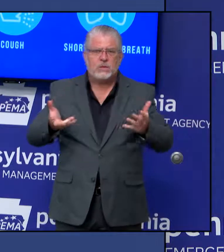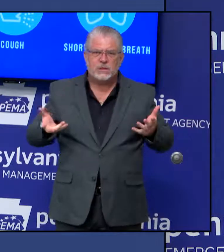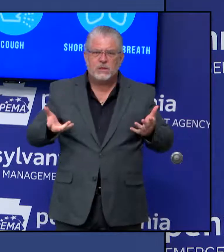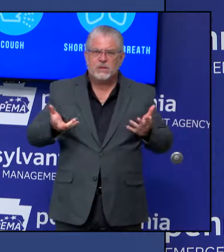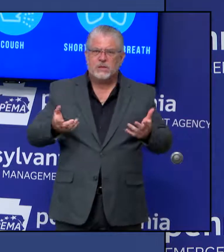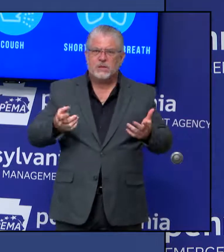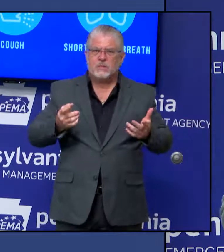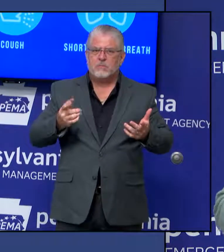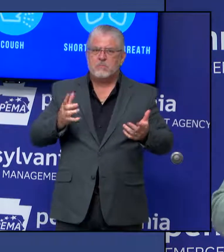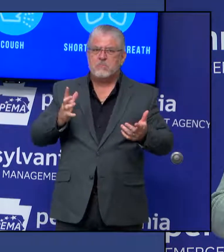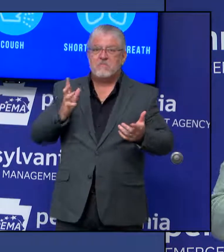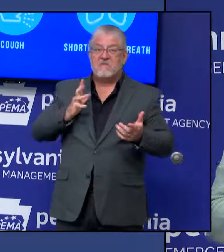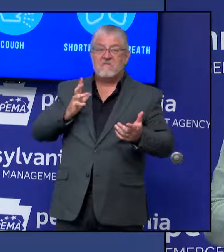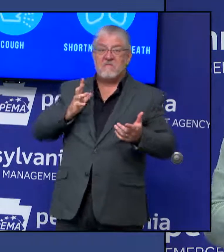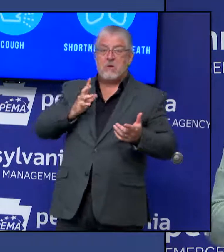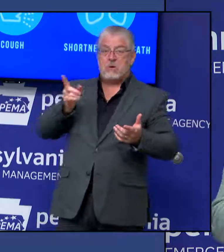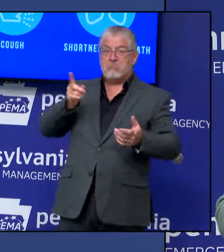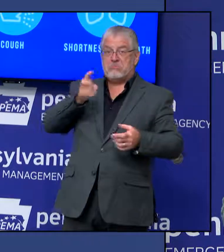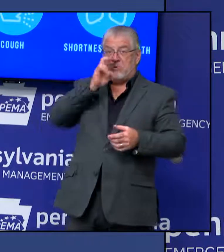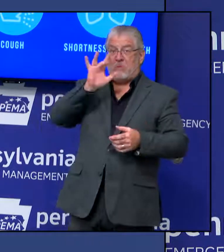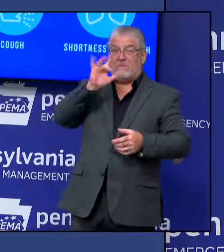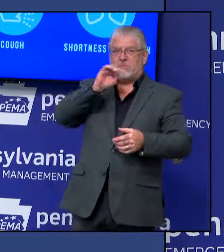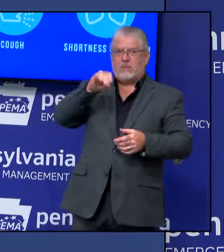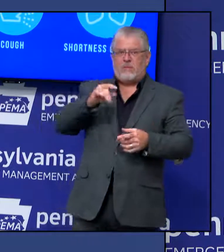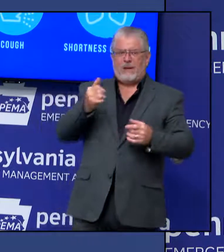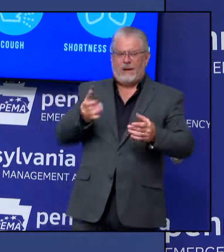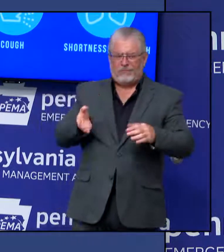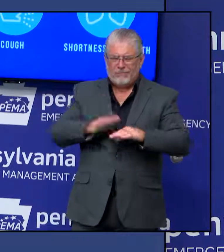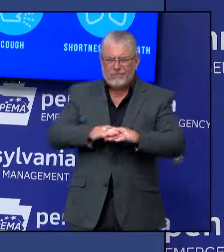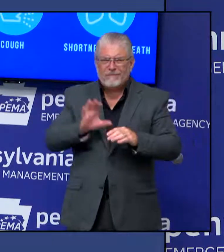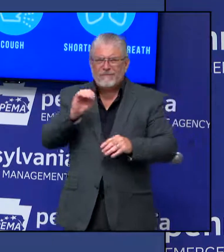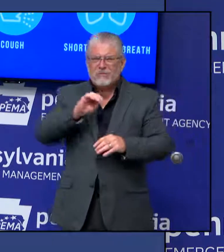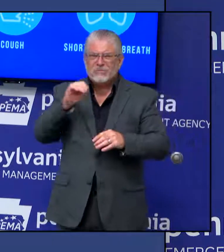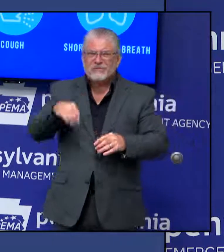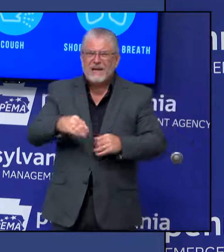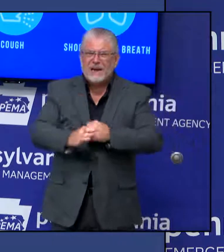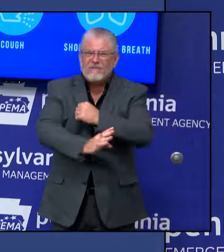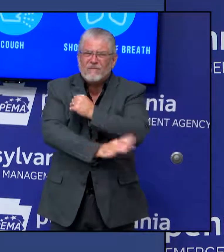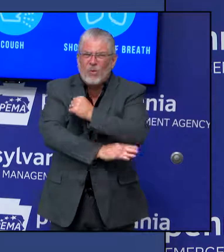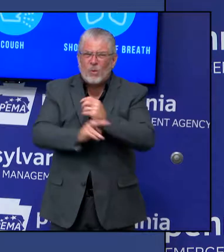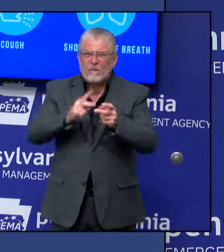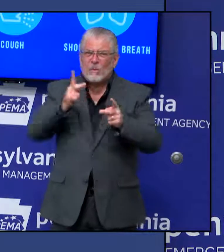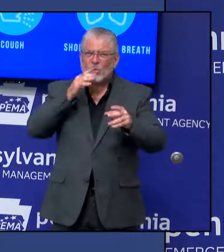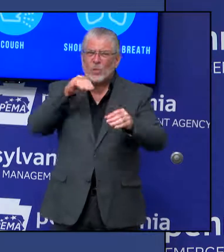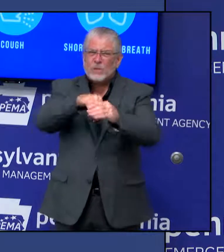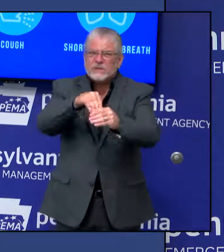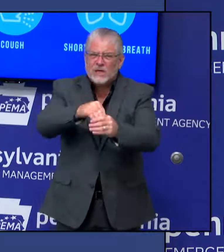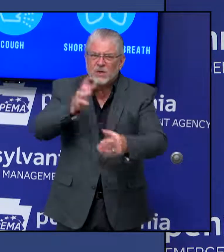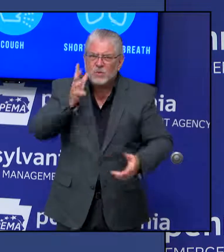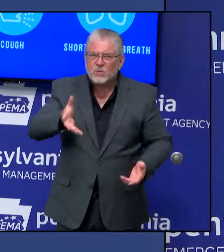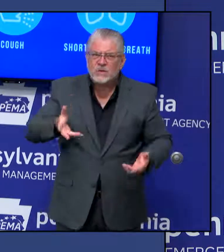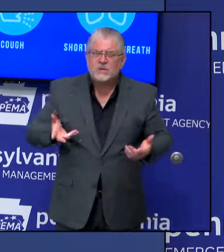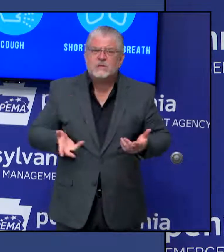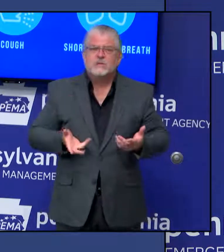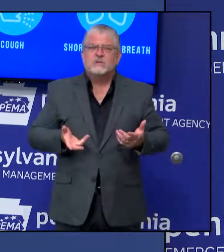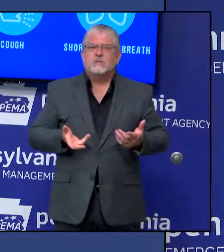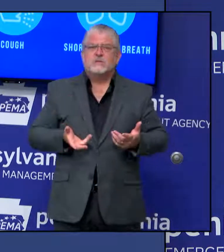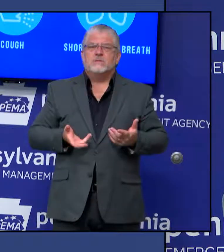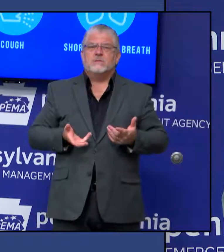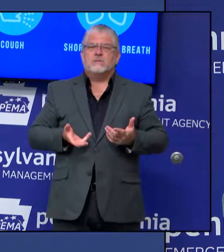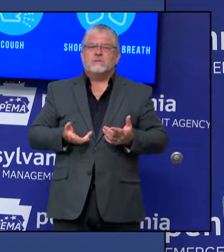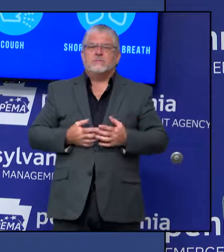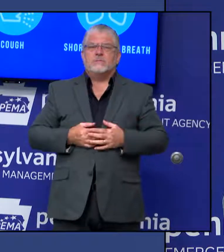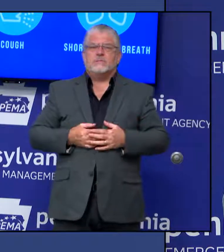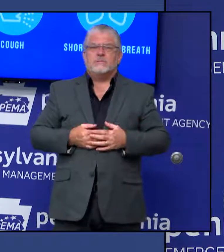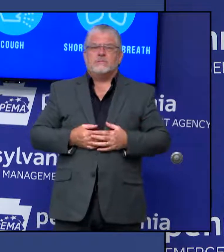might see spikes. Right. But we have to be really careful. mean, as you, we don't want to drive the restaurant industry out of business. And so